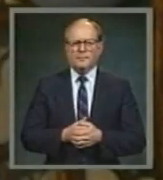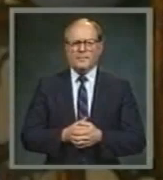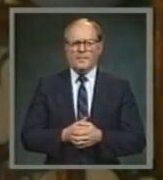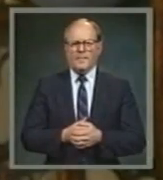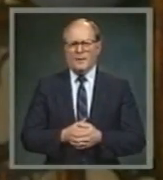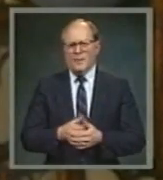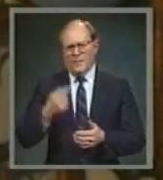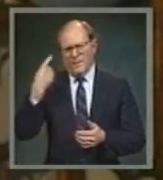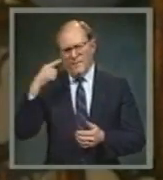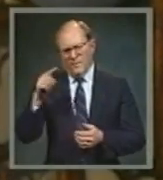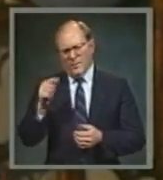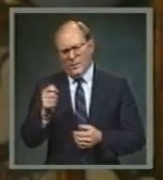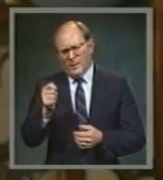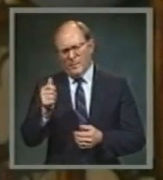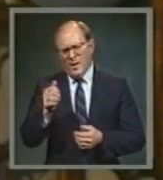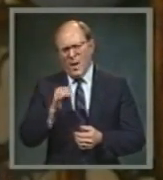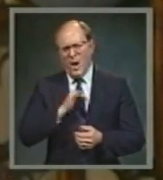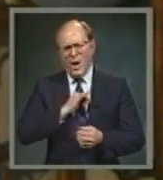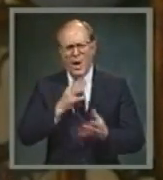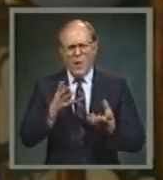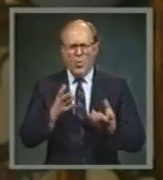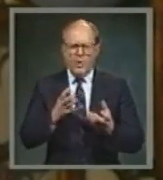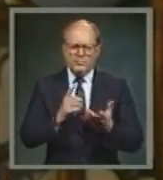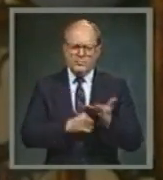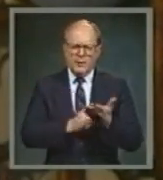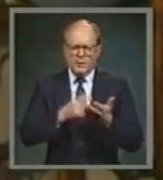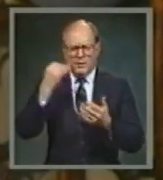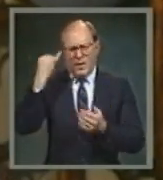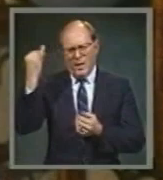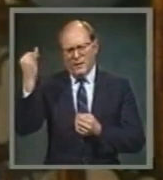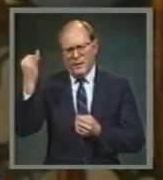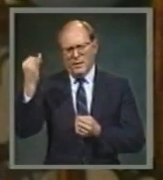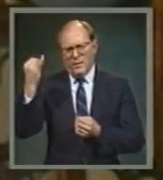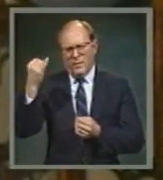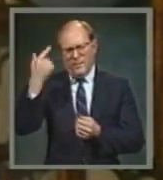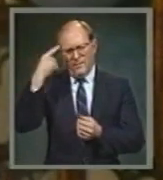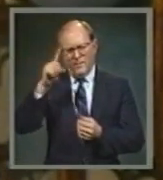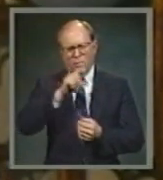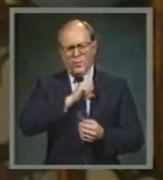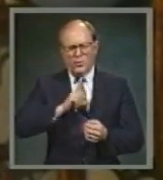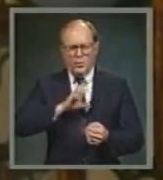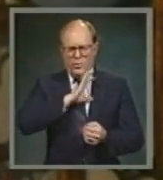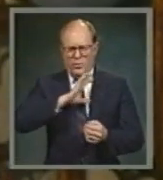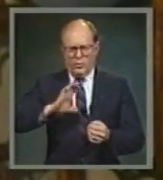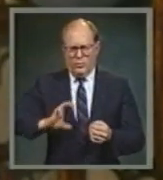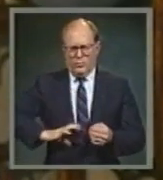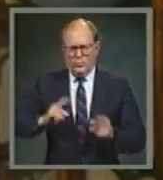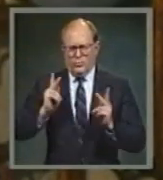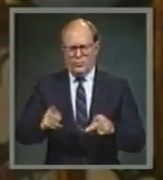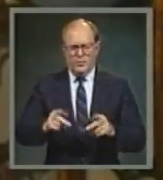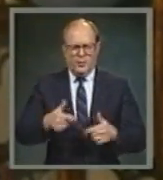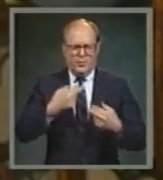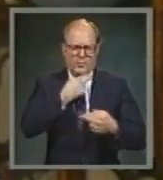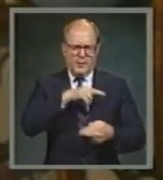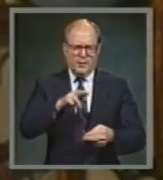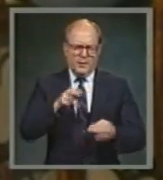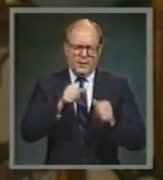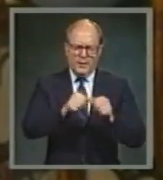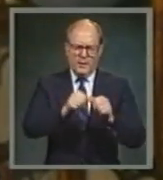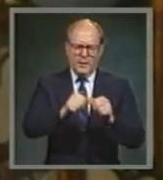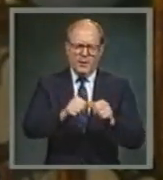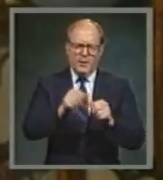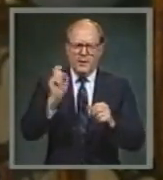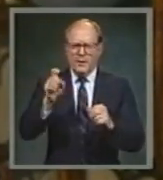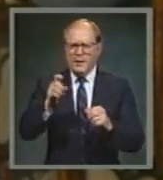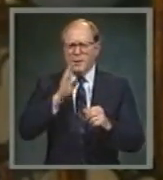For just a moment I want to go back to the idea that for the Christian religion to survive, it must be more progressive and